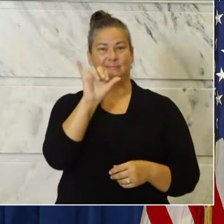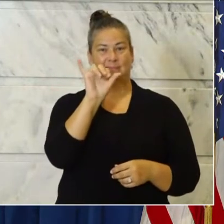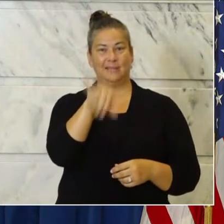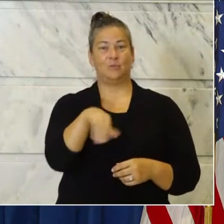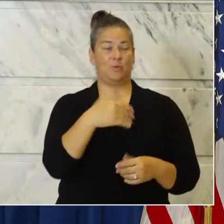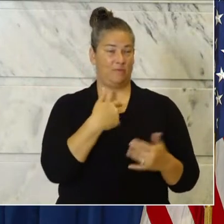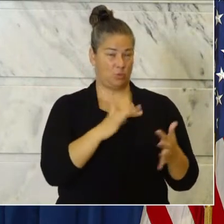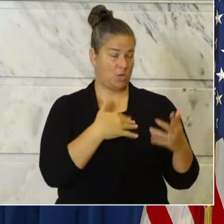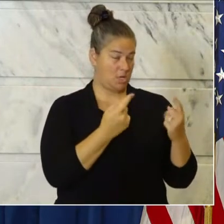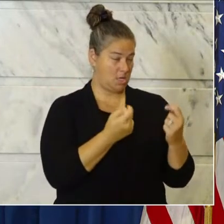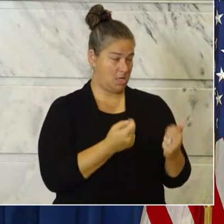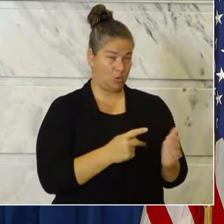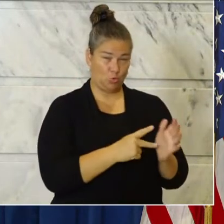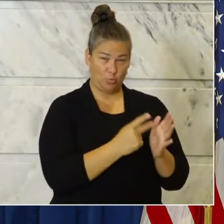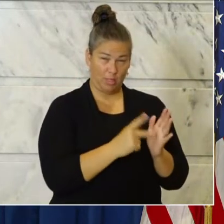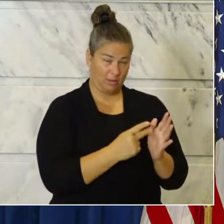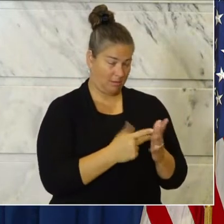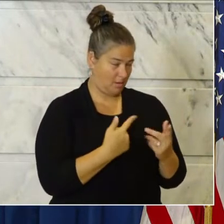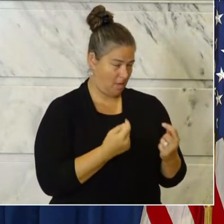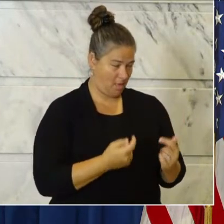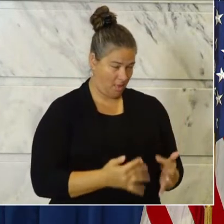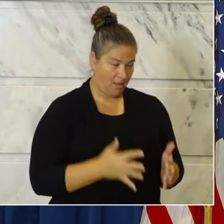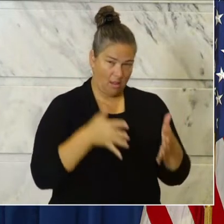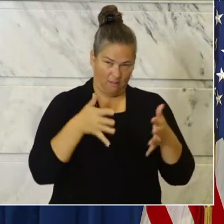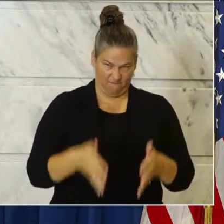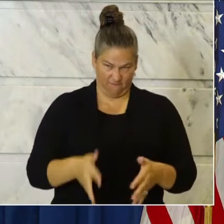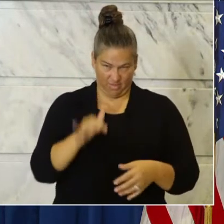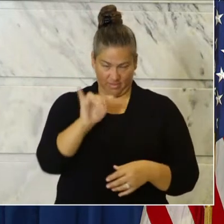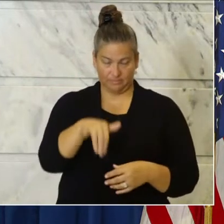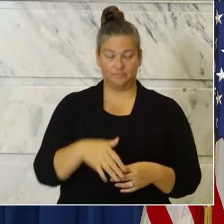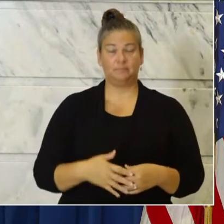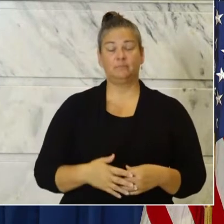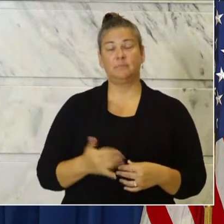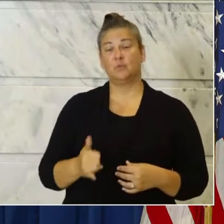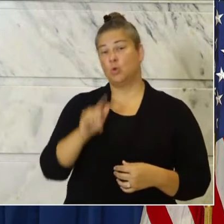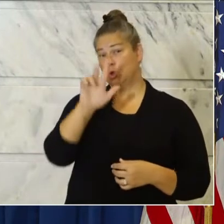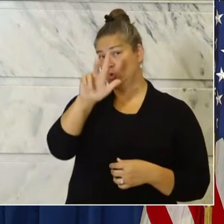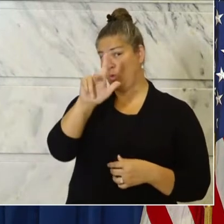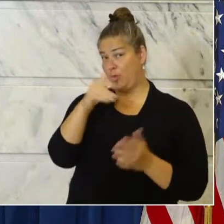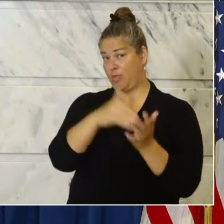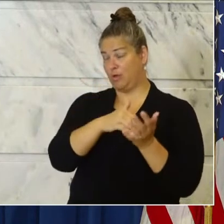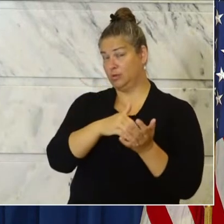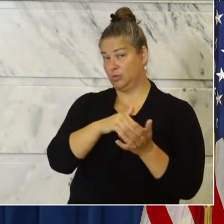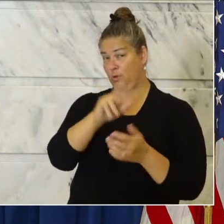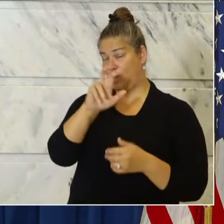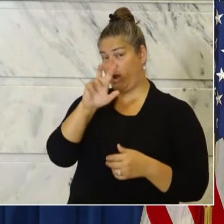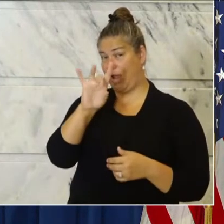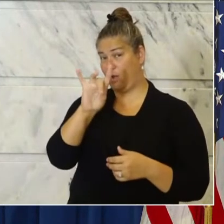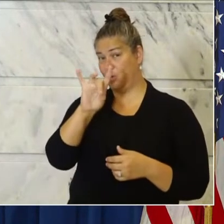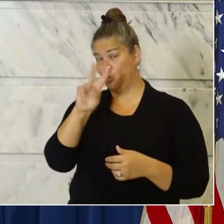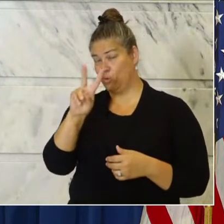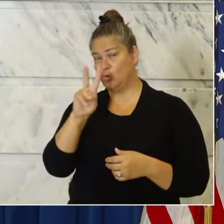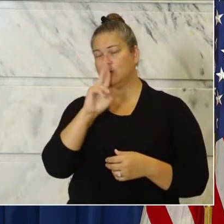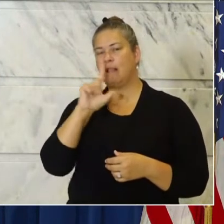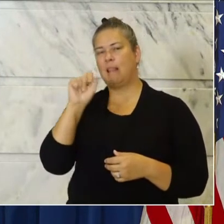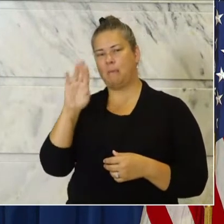all of our duplications of those 23,882 are lab confirmed.